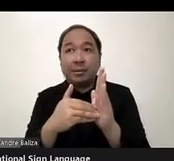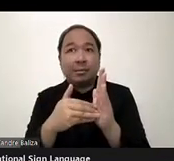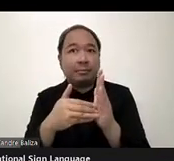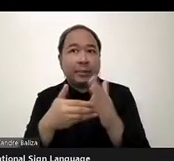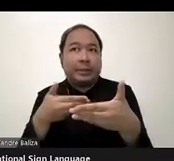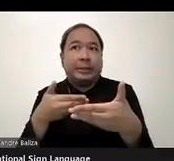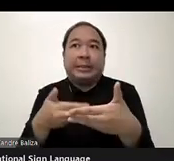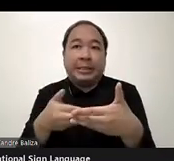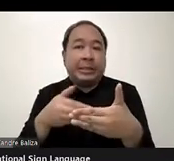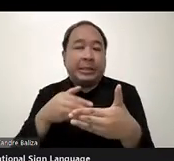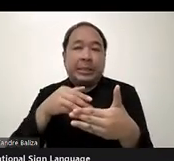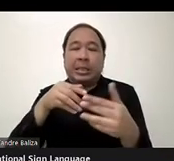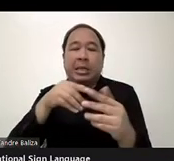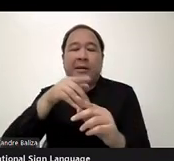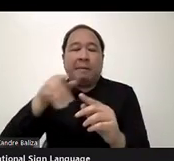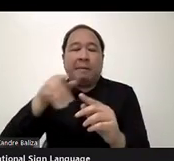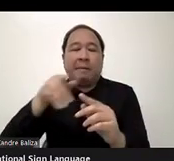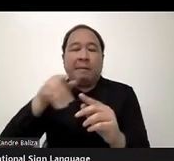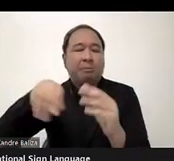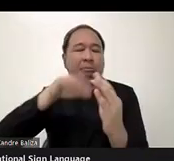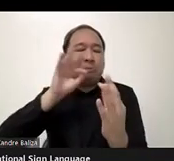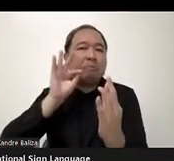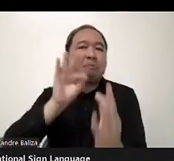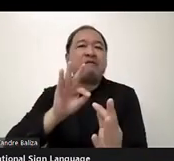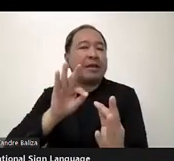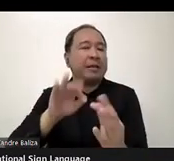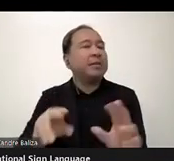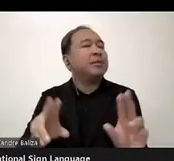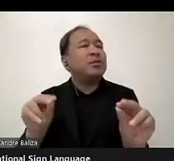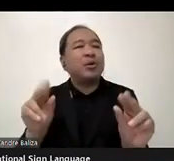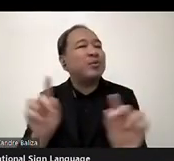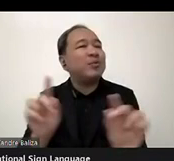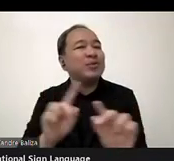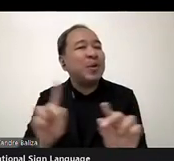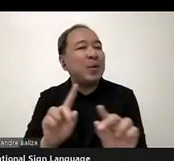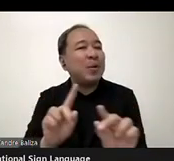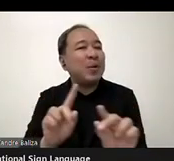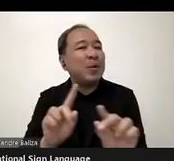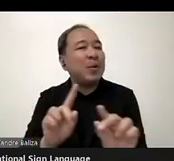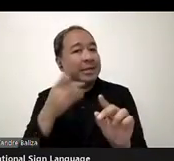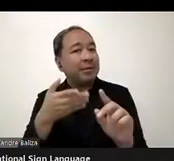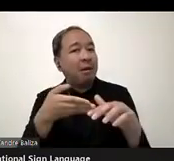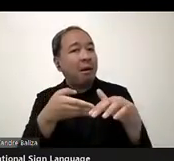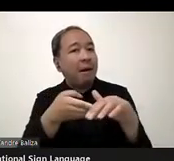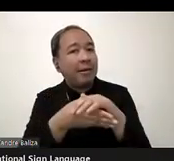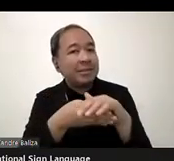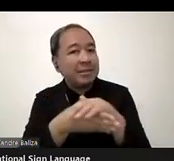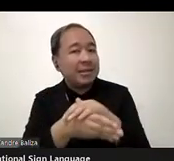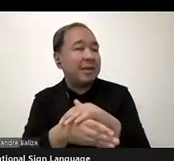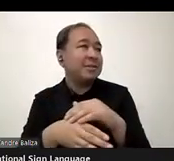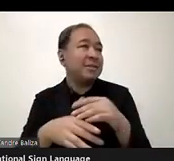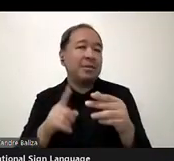at access or including all people.